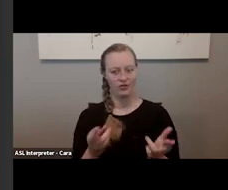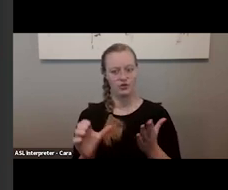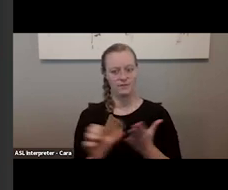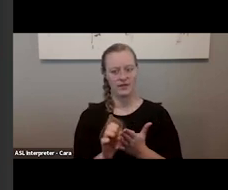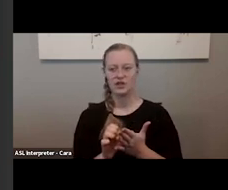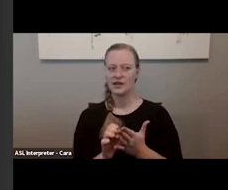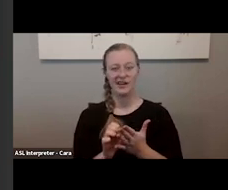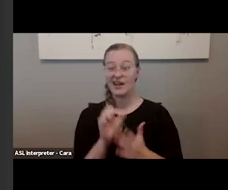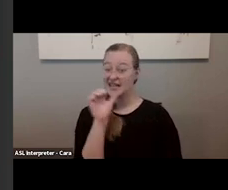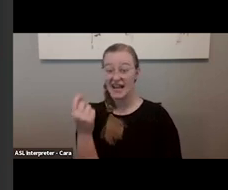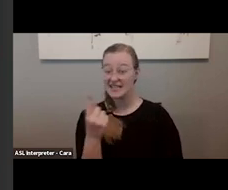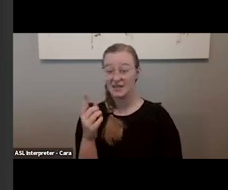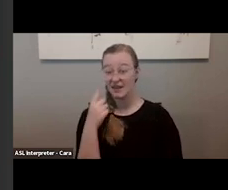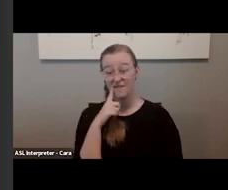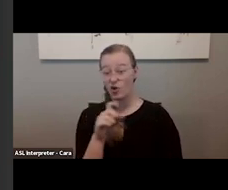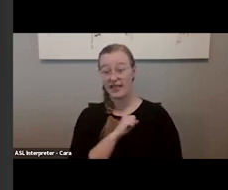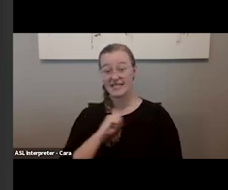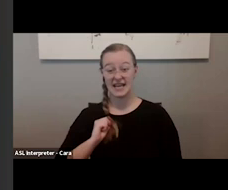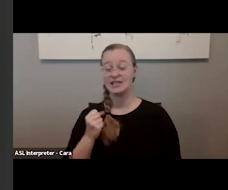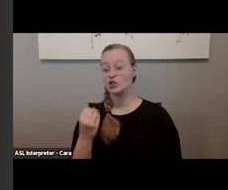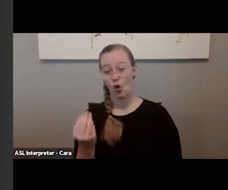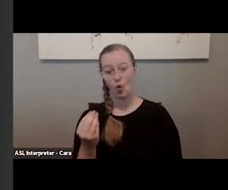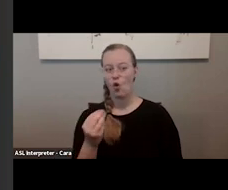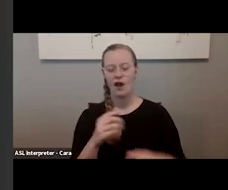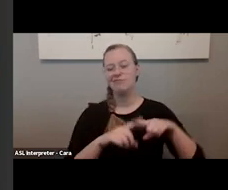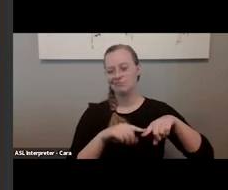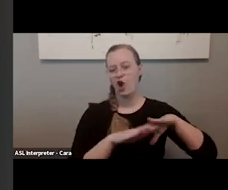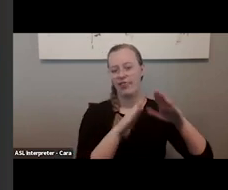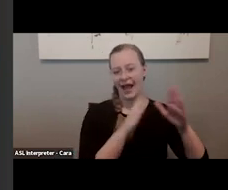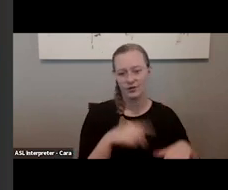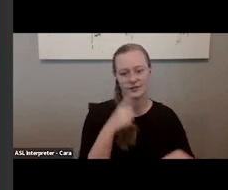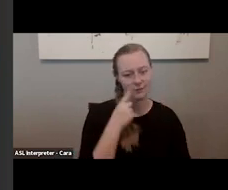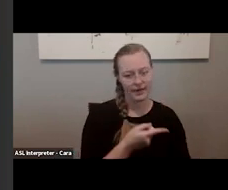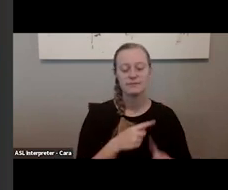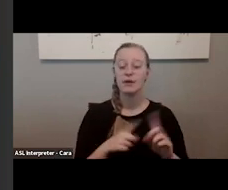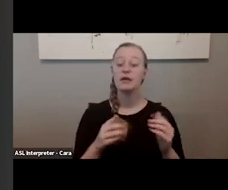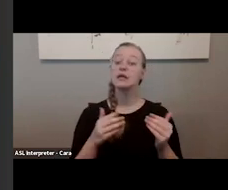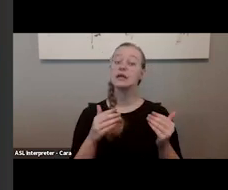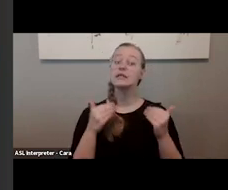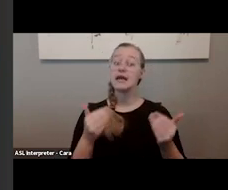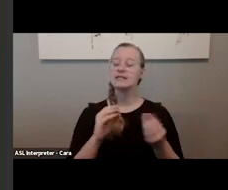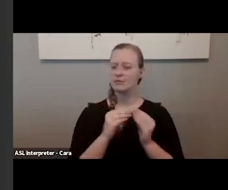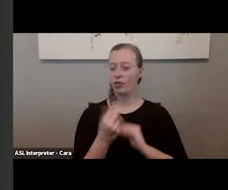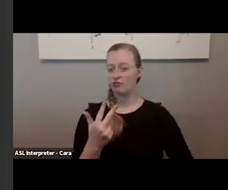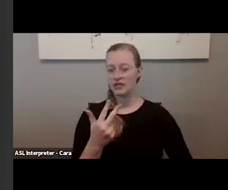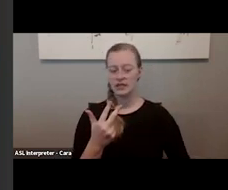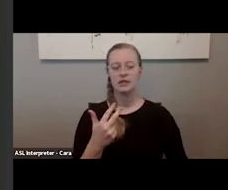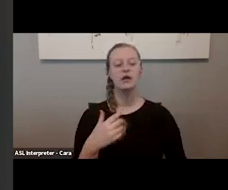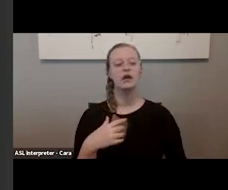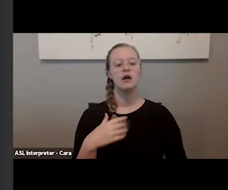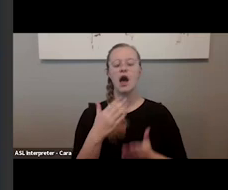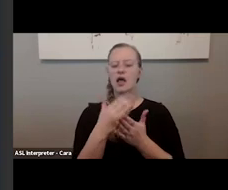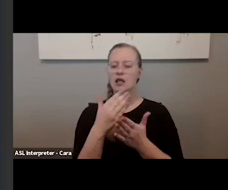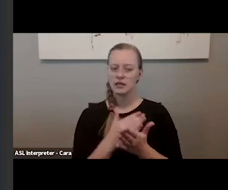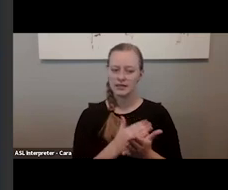something like that for the Senate, so you'll just have to rely on the House for this part. But the next thing, number three, is a list